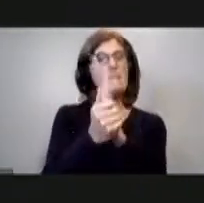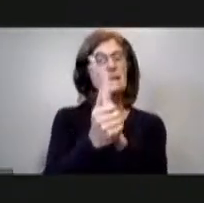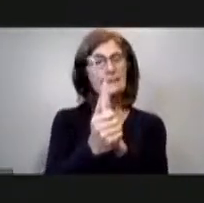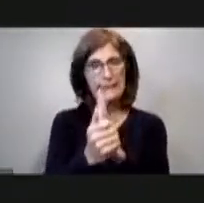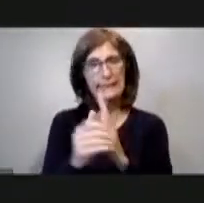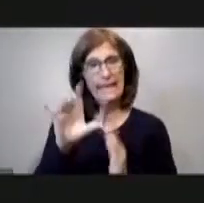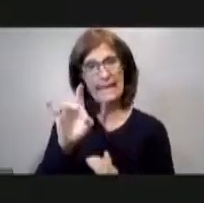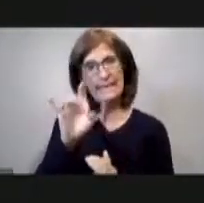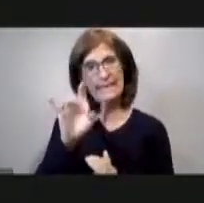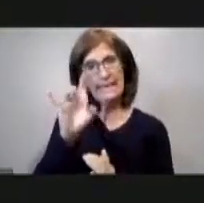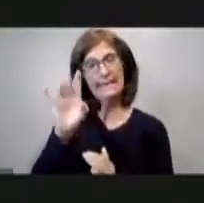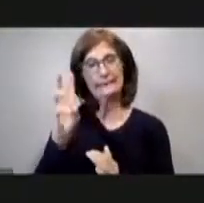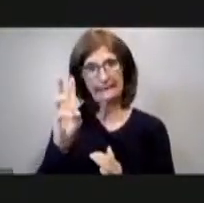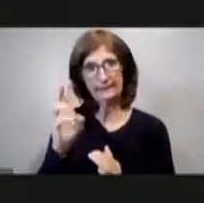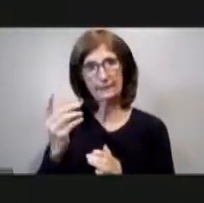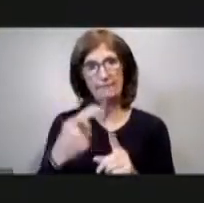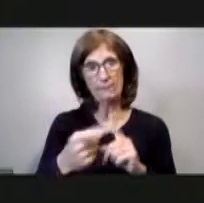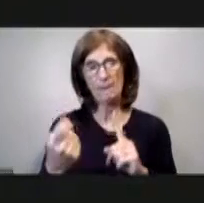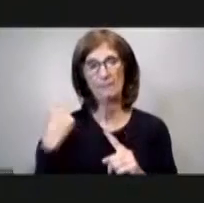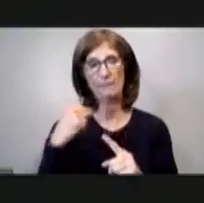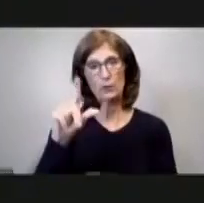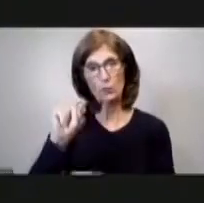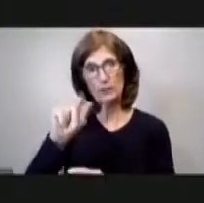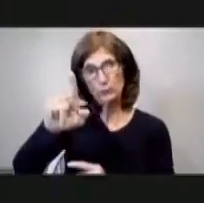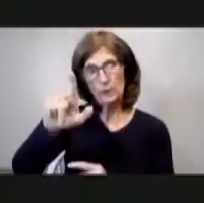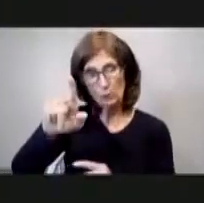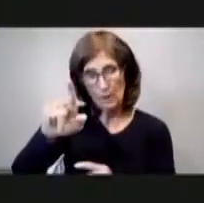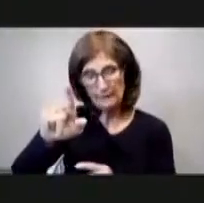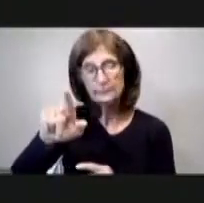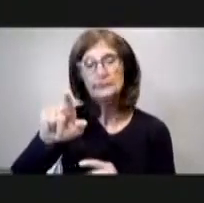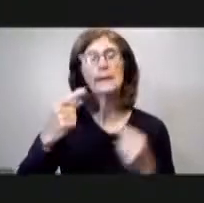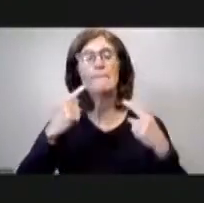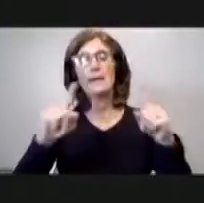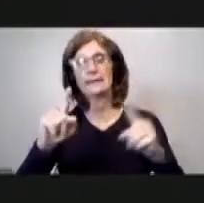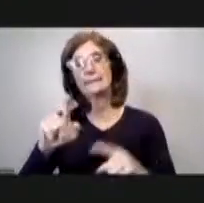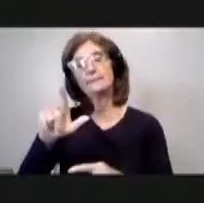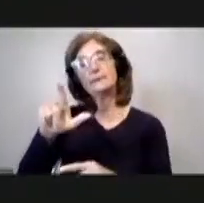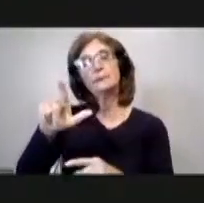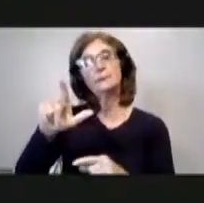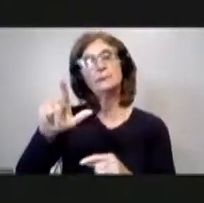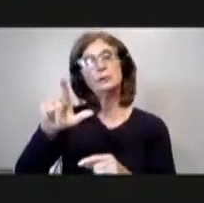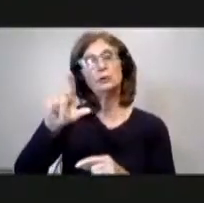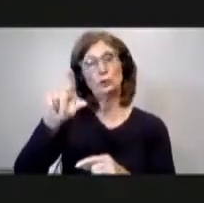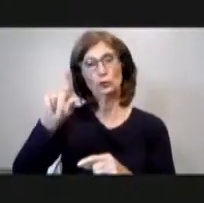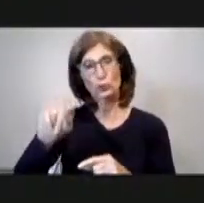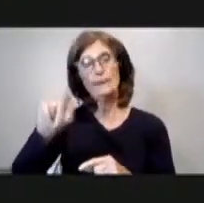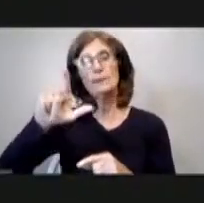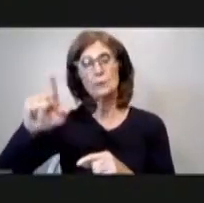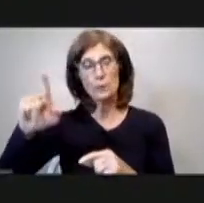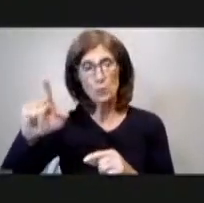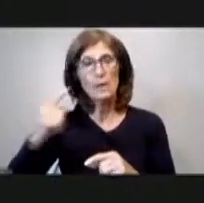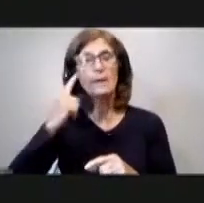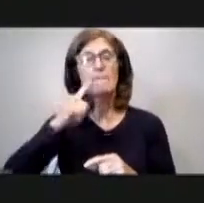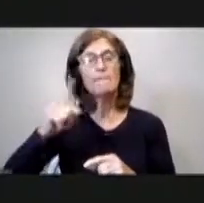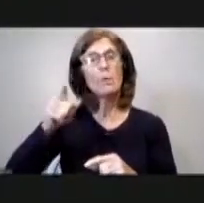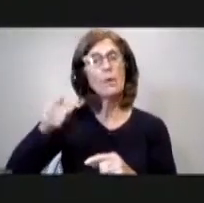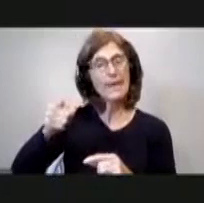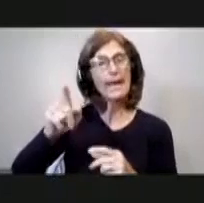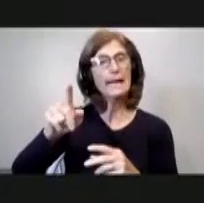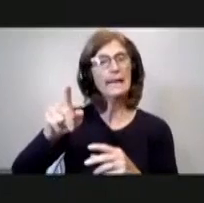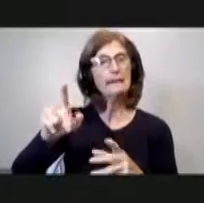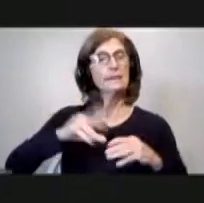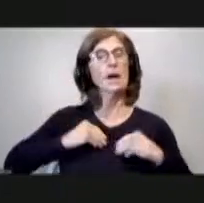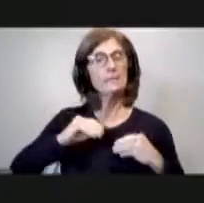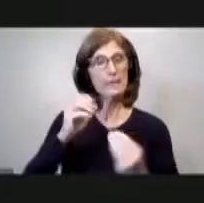886 of 2021 effective december 27 2021 entitled resolution adopting and